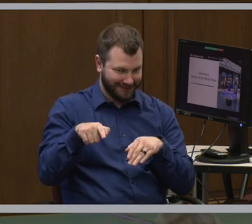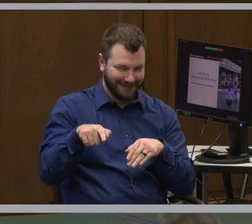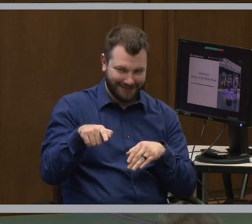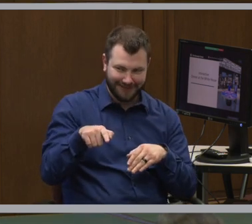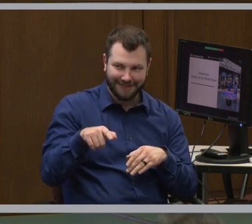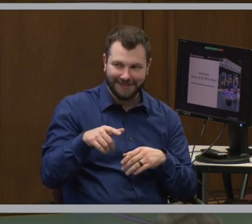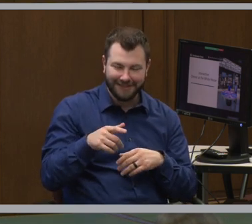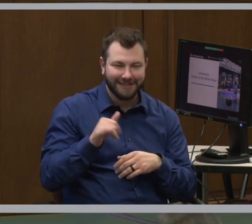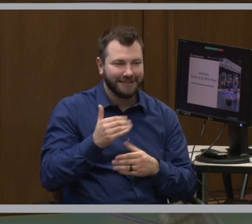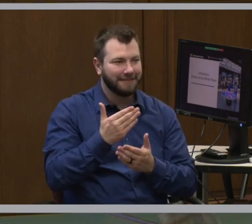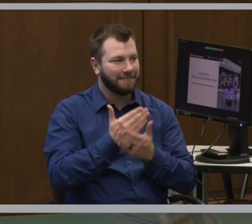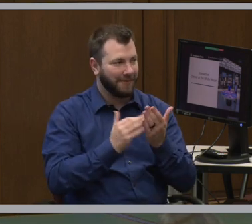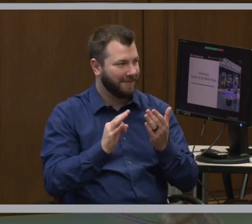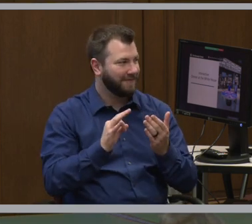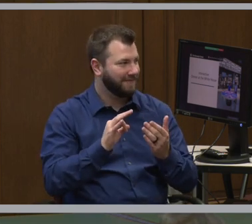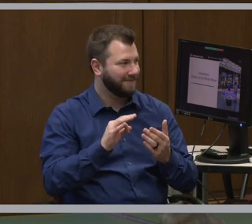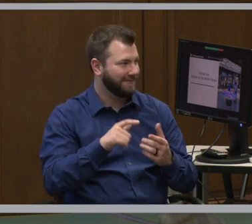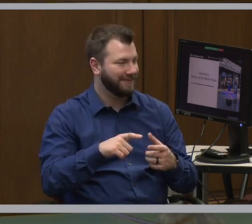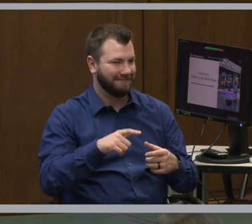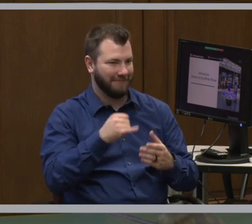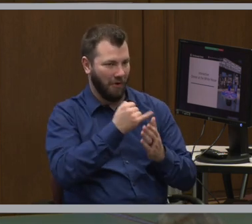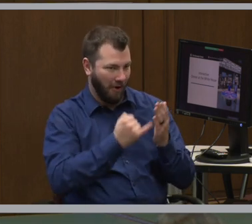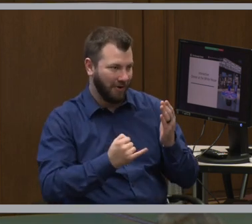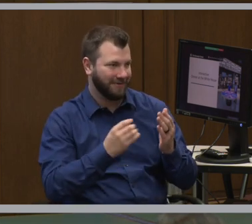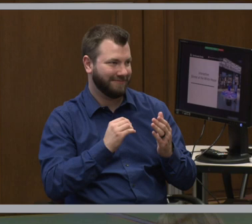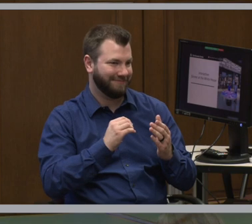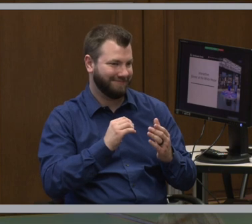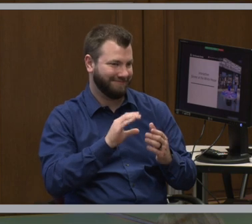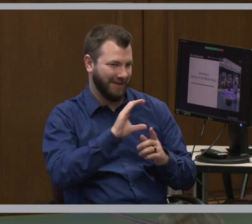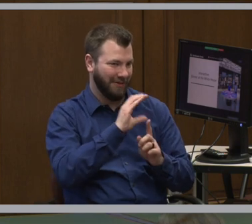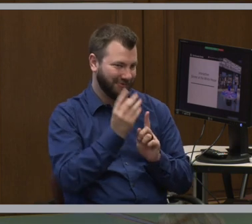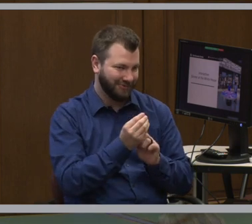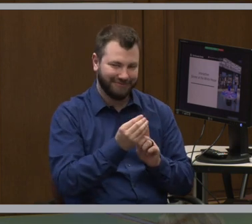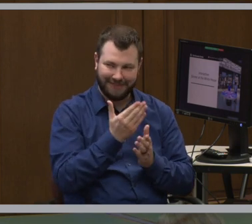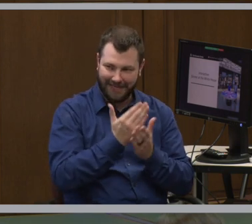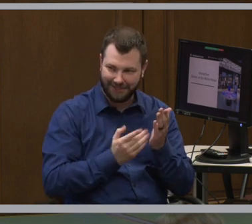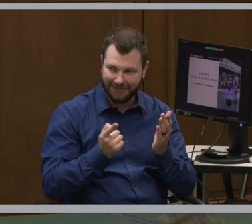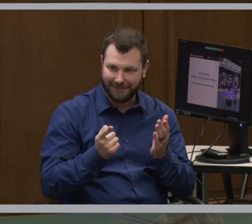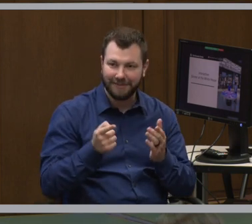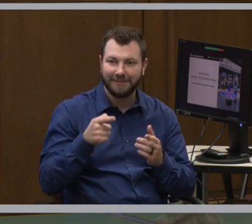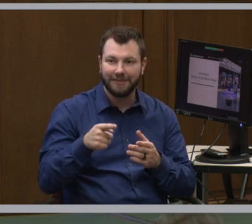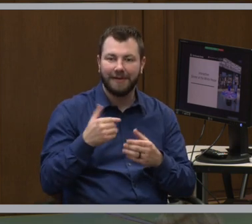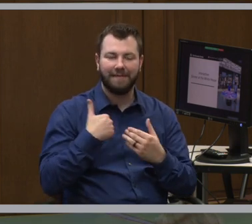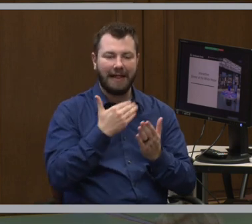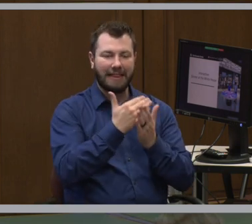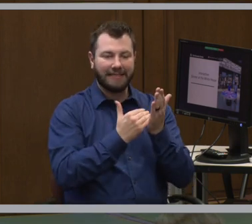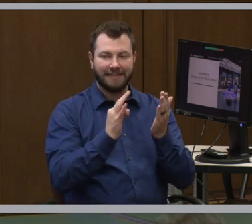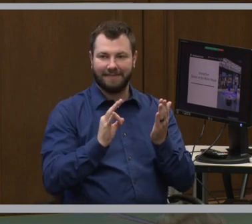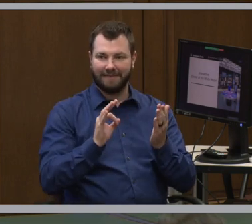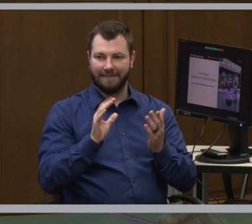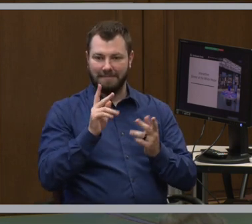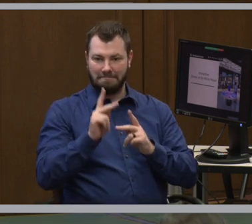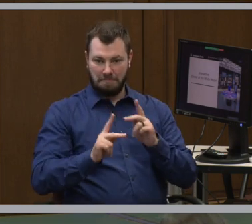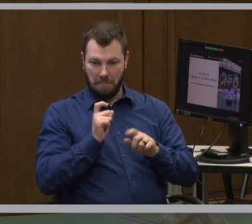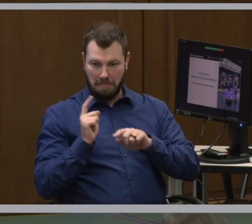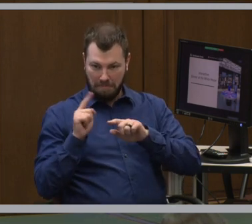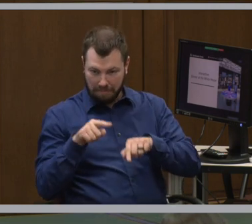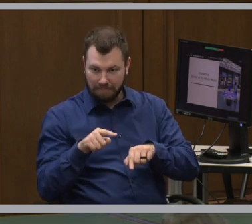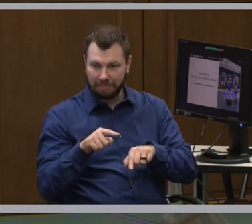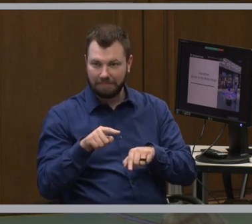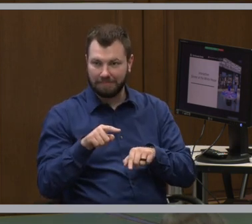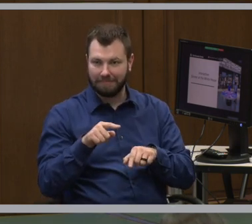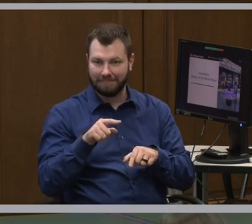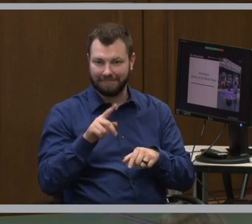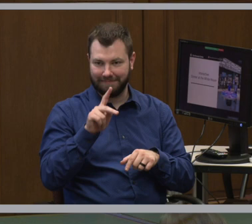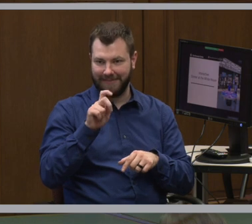part of the art and culture section. And here they took lists of guests who had attended Kennedy's